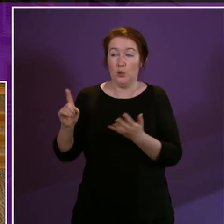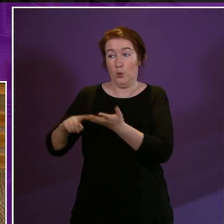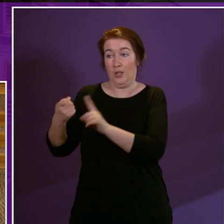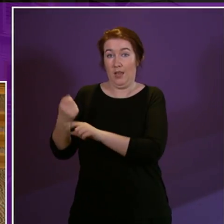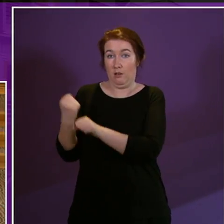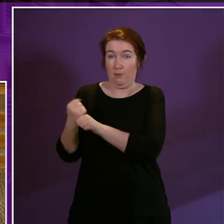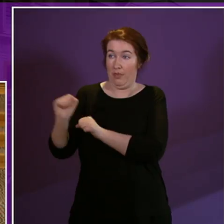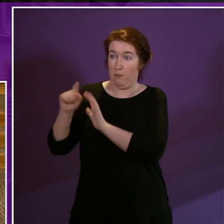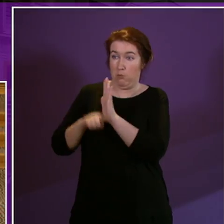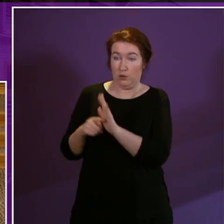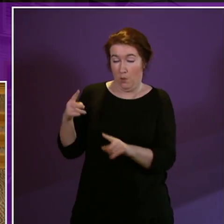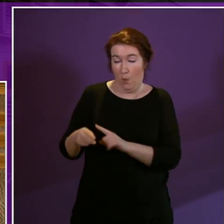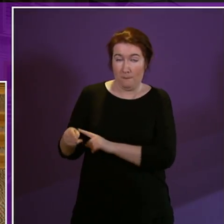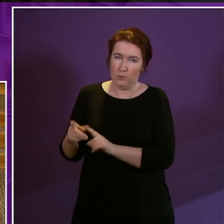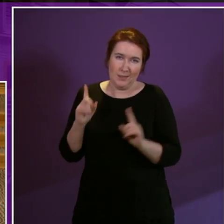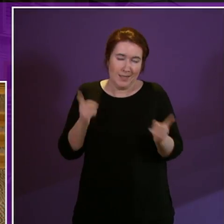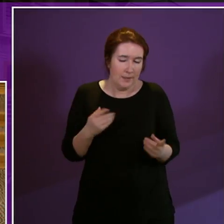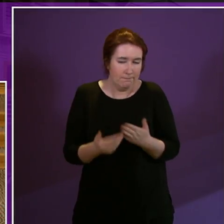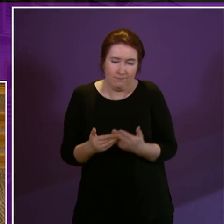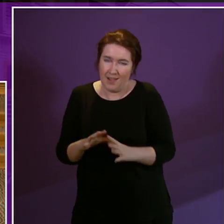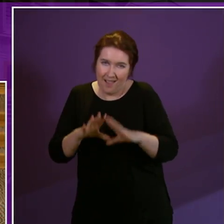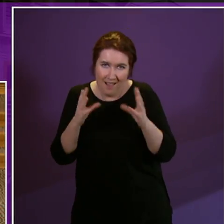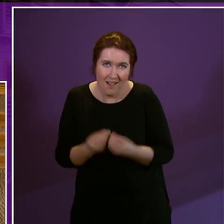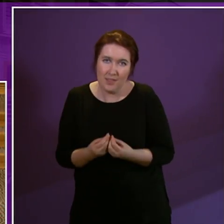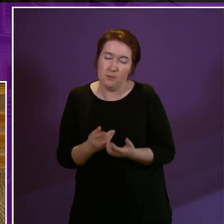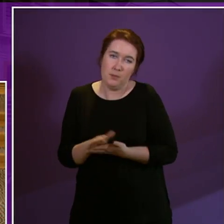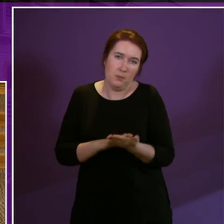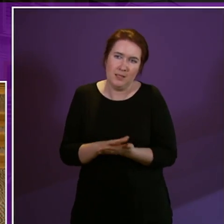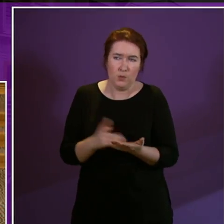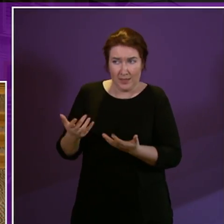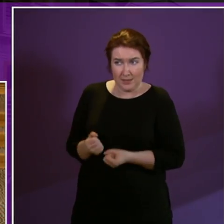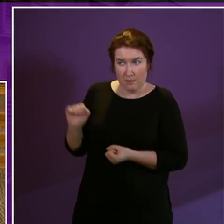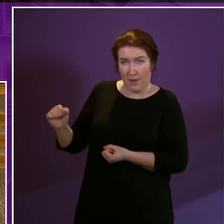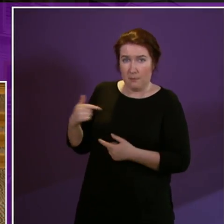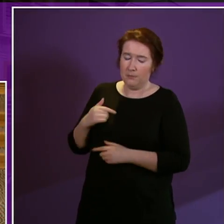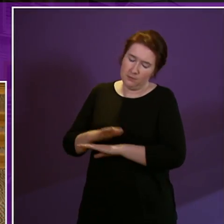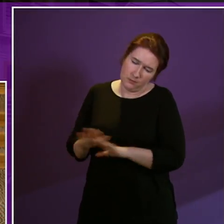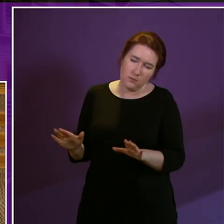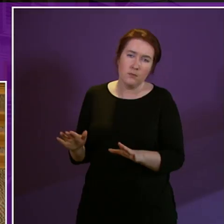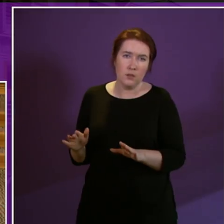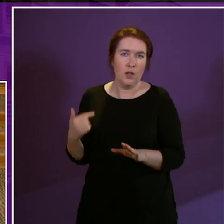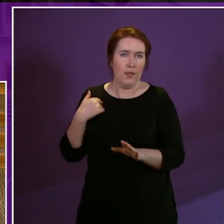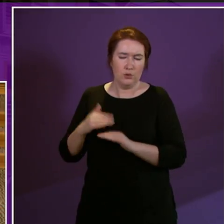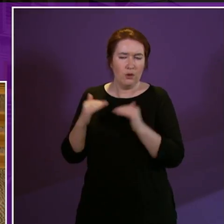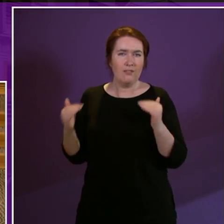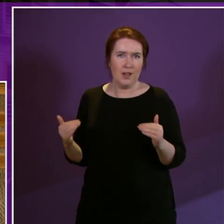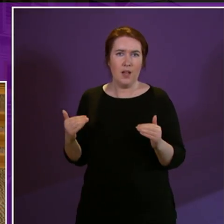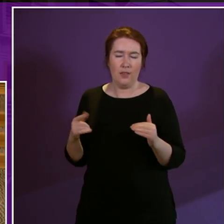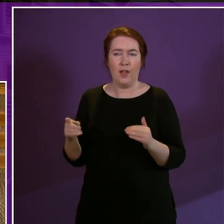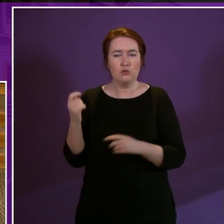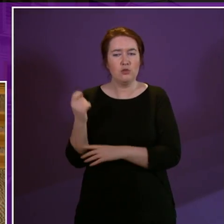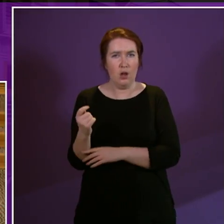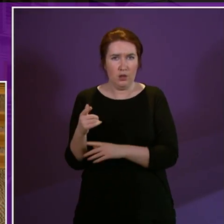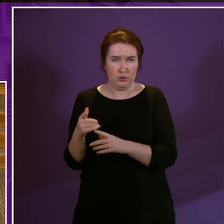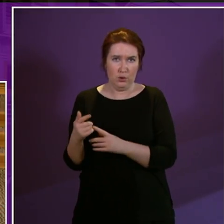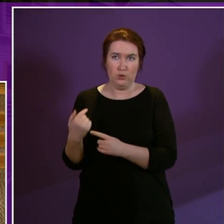Government policies means that we are indicating a tacit acceptance of them I think that is an unfair charge to